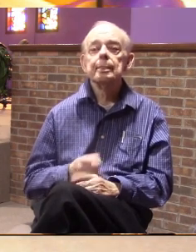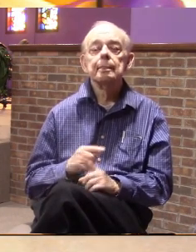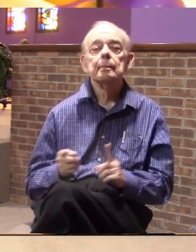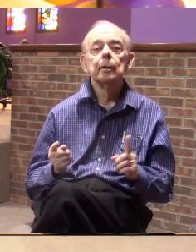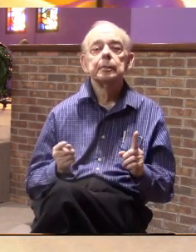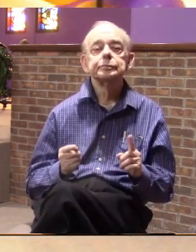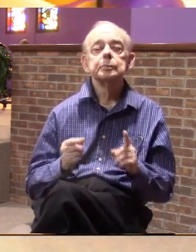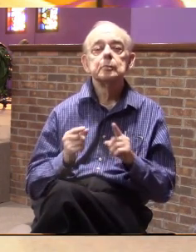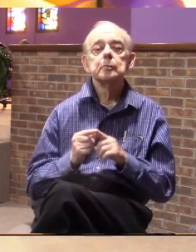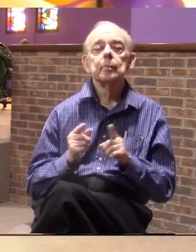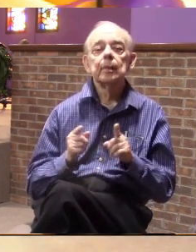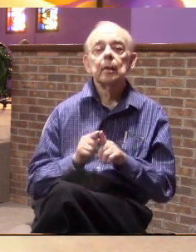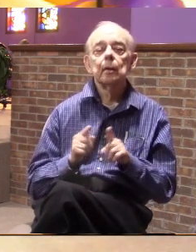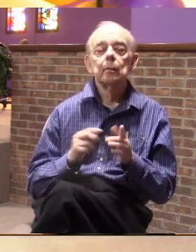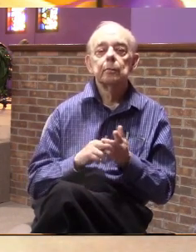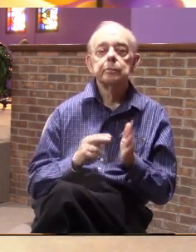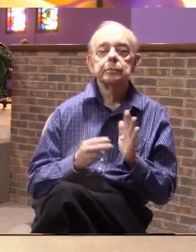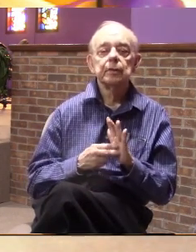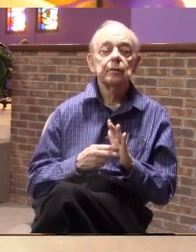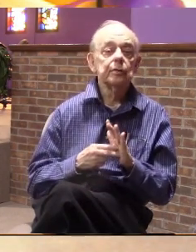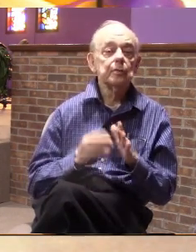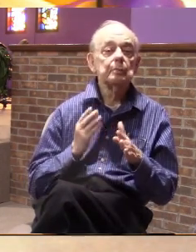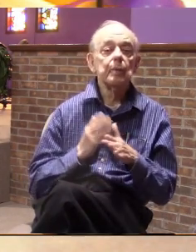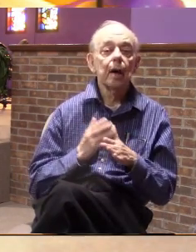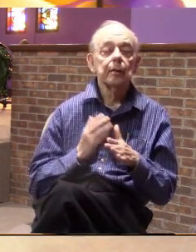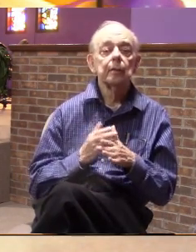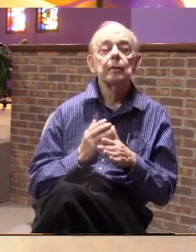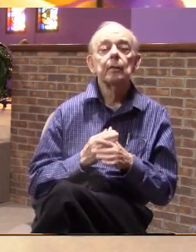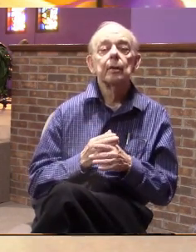but the word also means to irritate